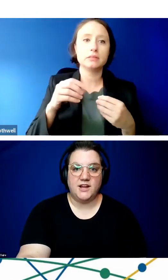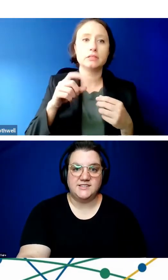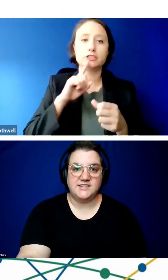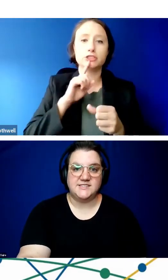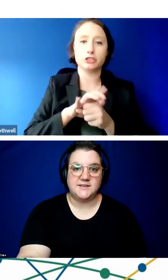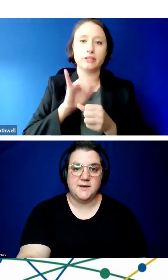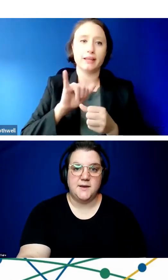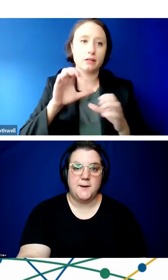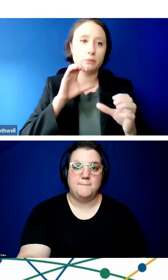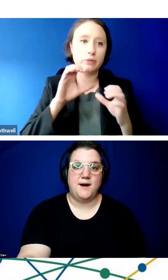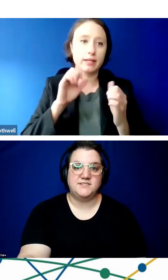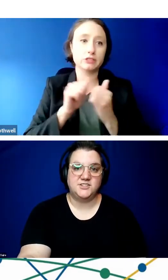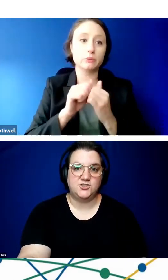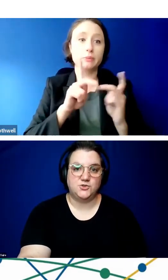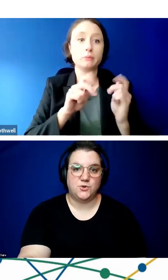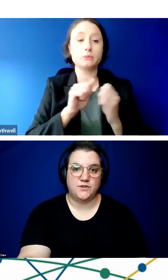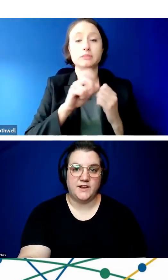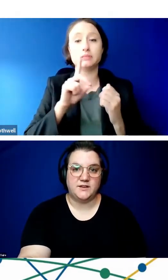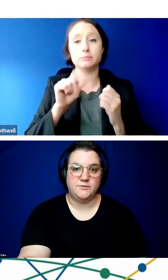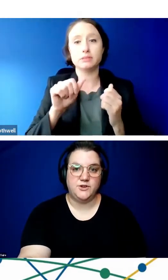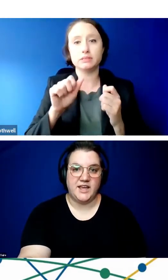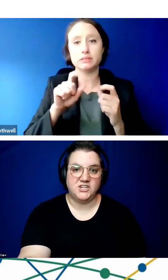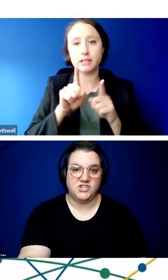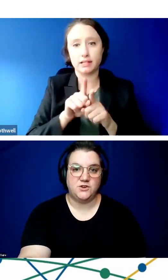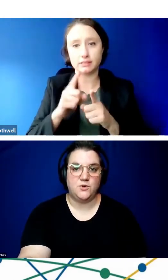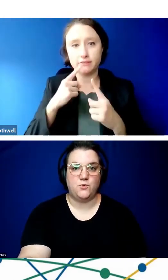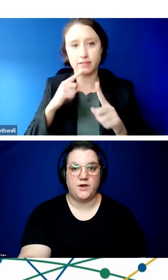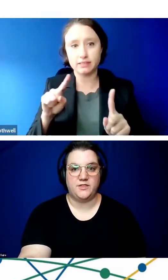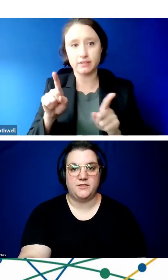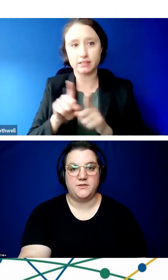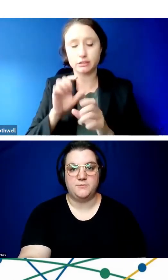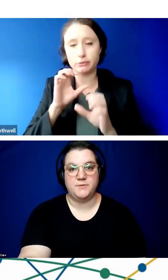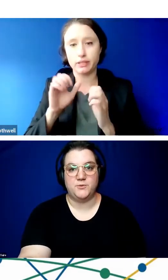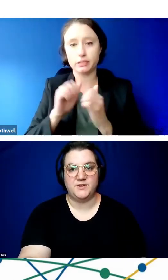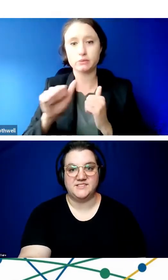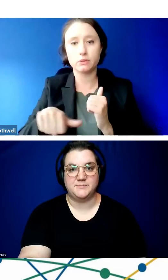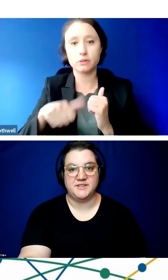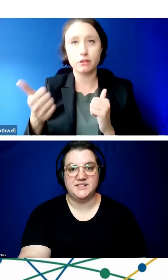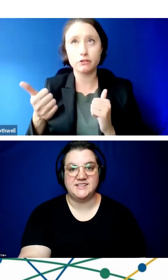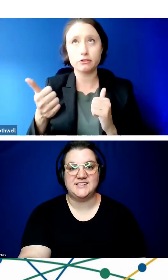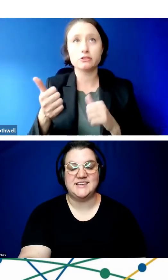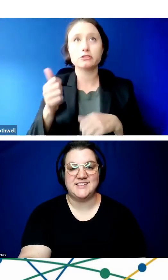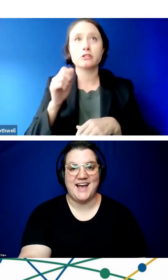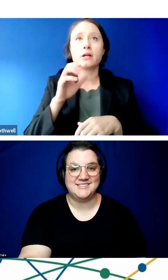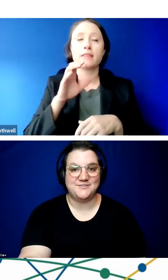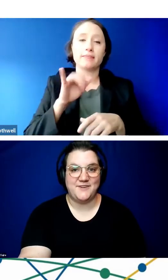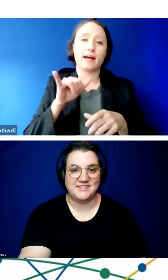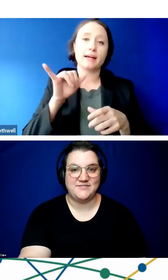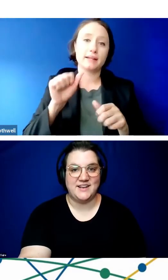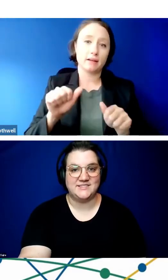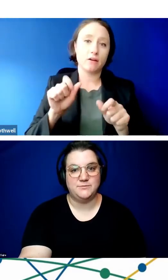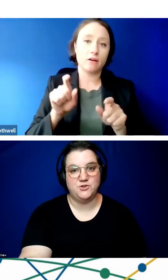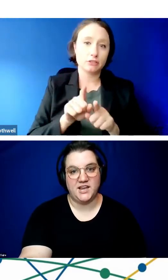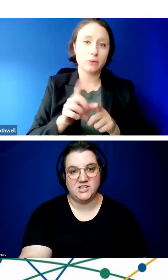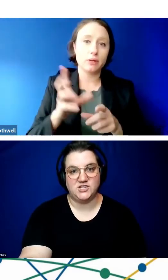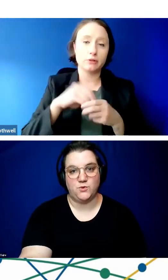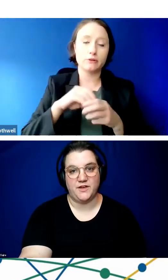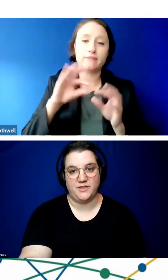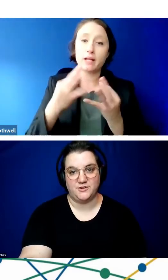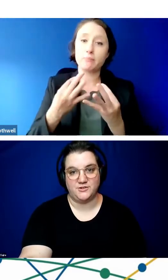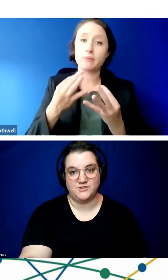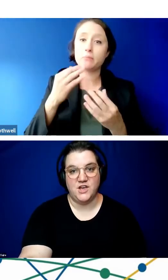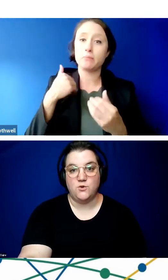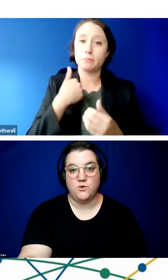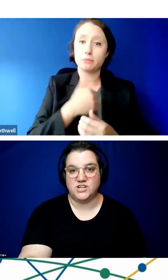Covered entities must ensure that communication communication with people with disabilities is as effective as communication